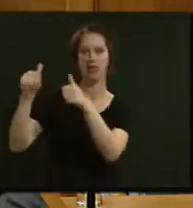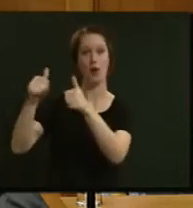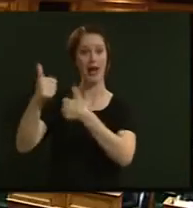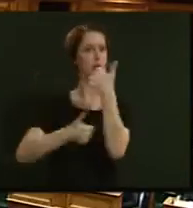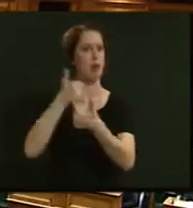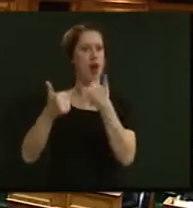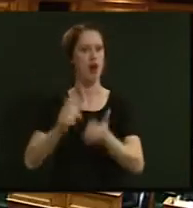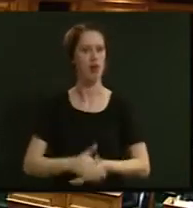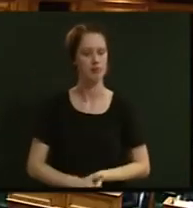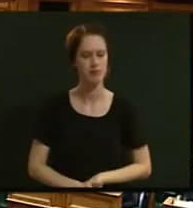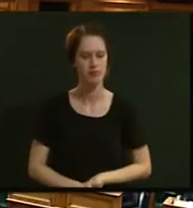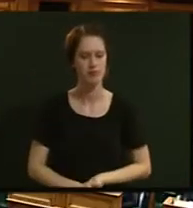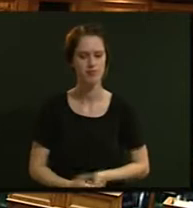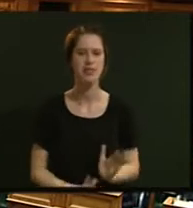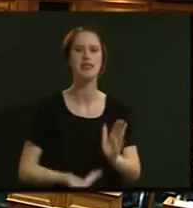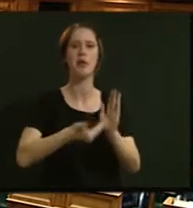popular.